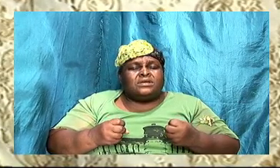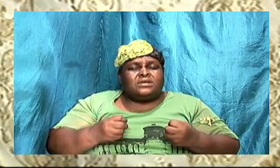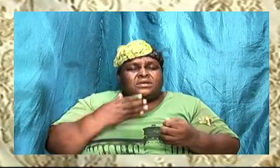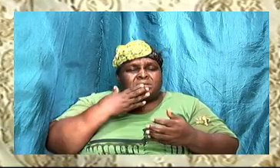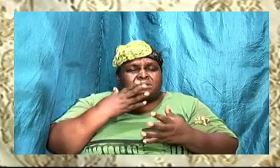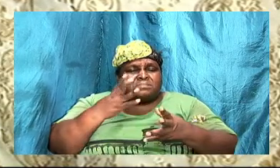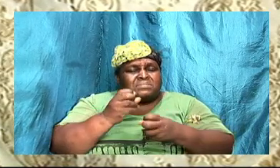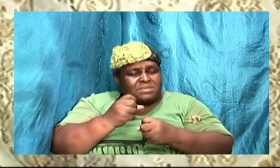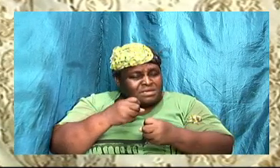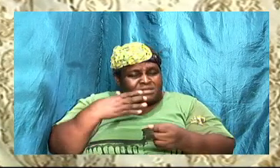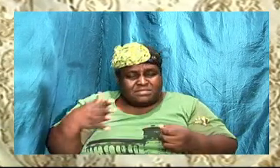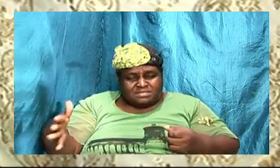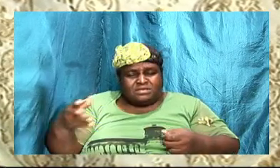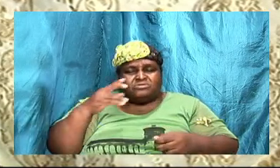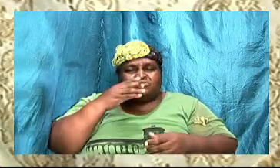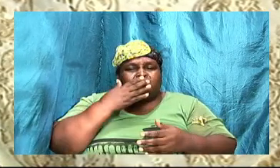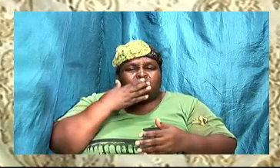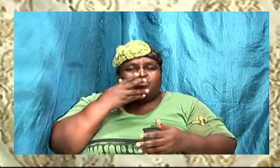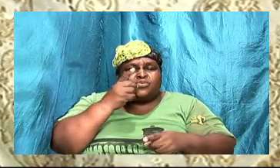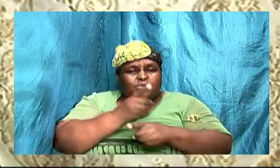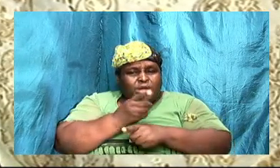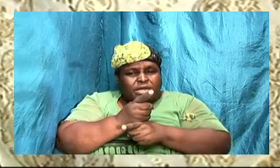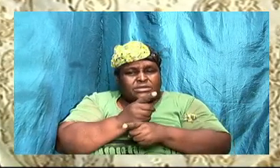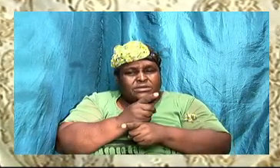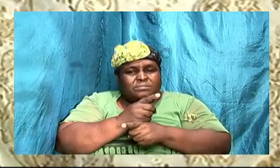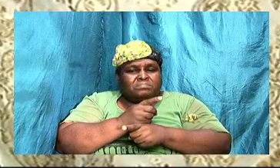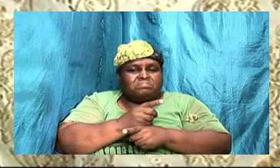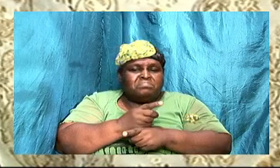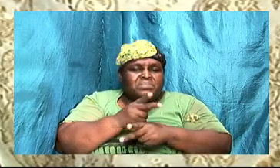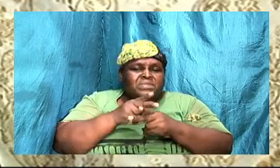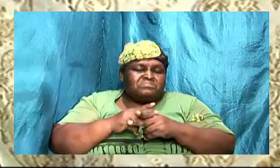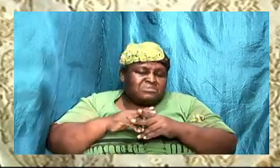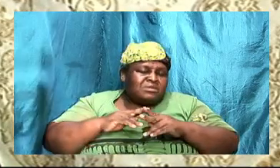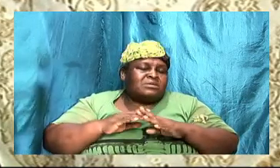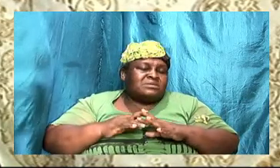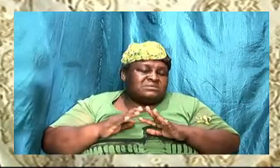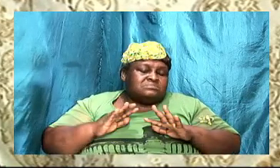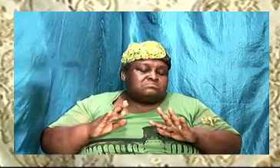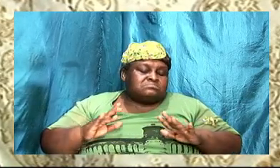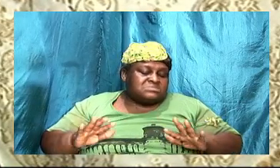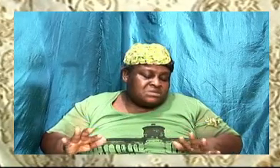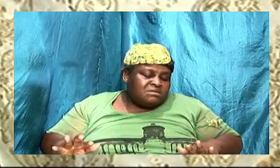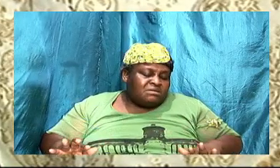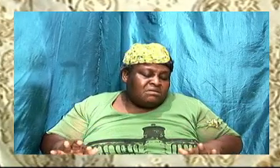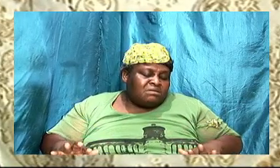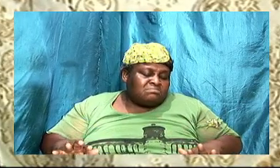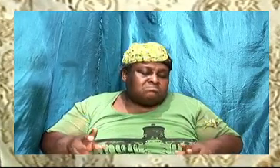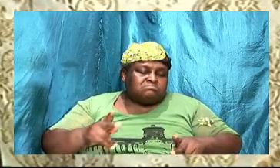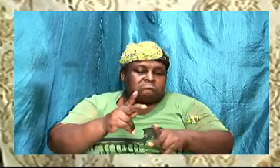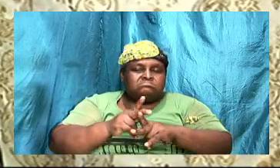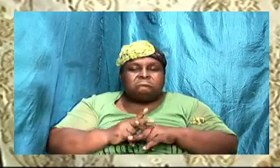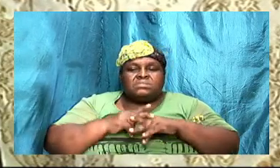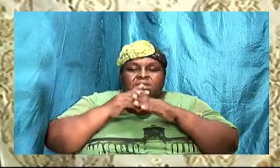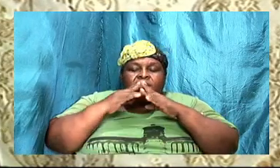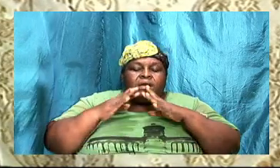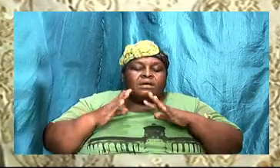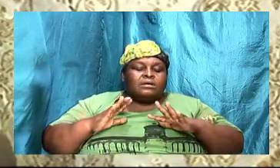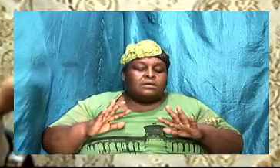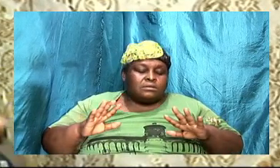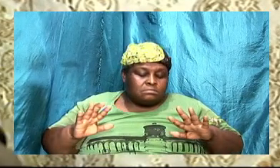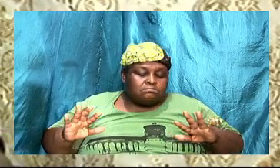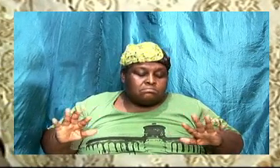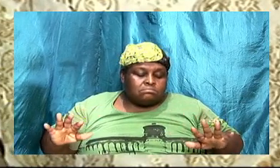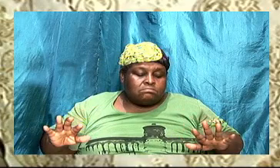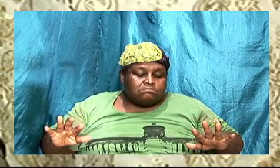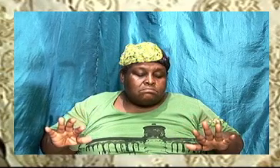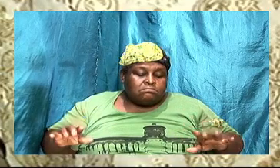look at now, keep as calm as you can. Keep as calm as you can. This